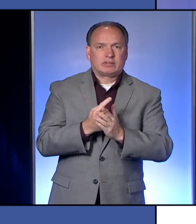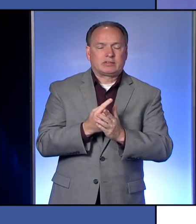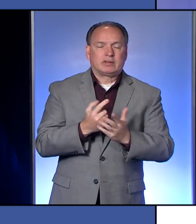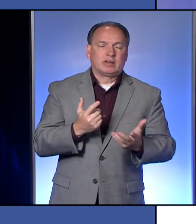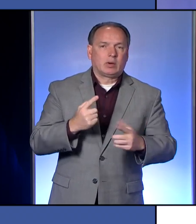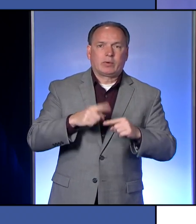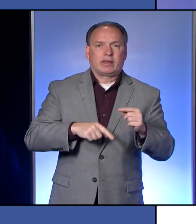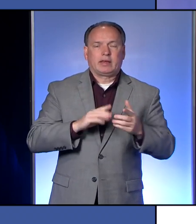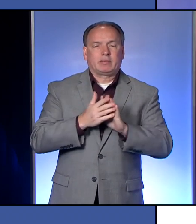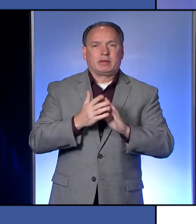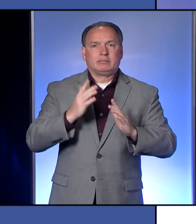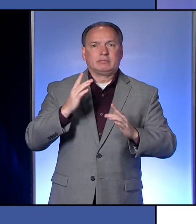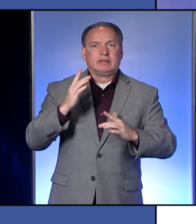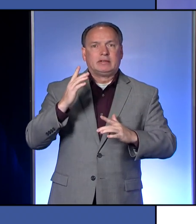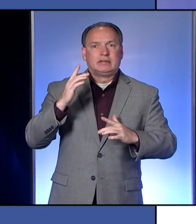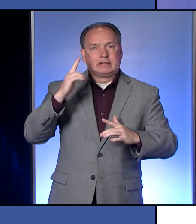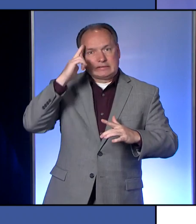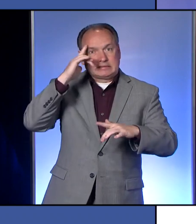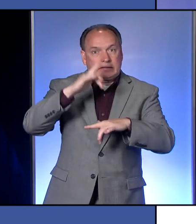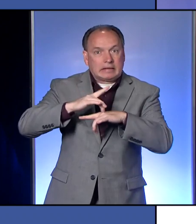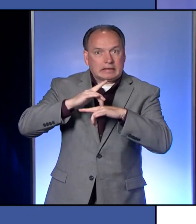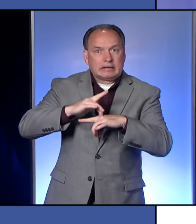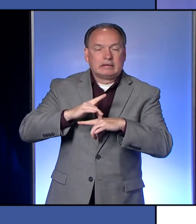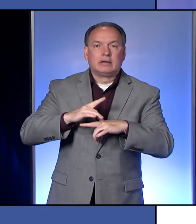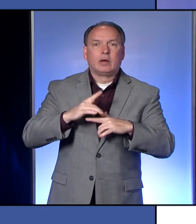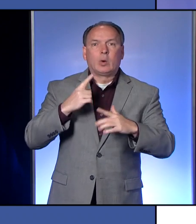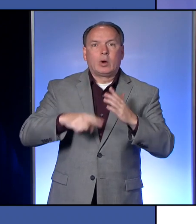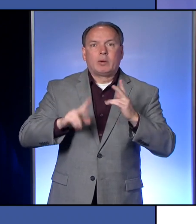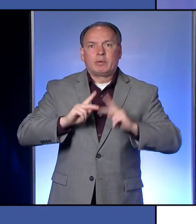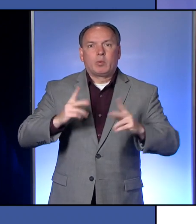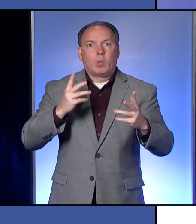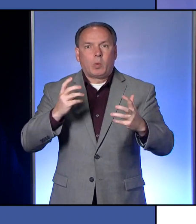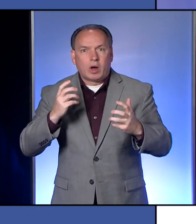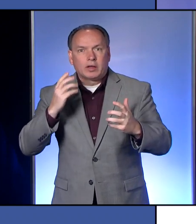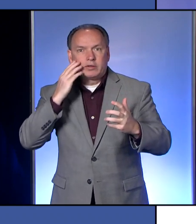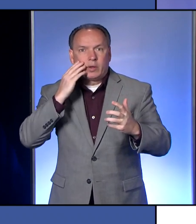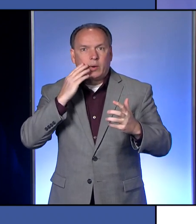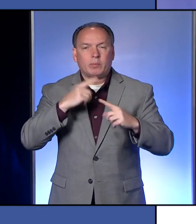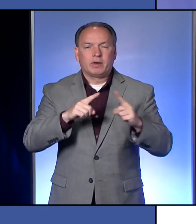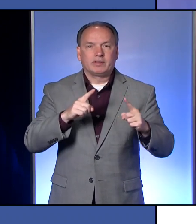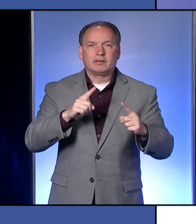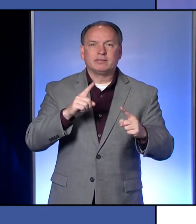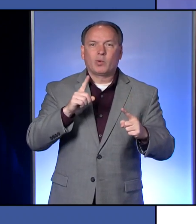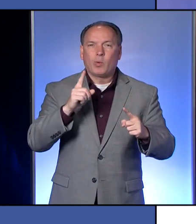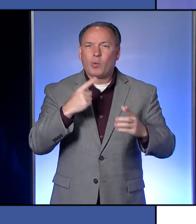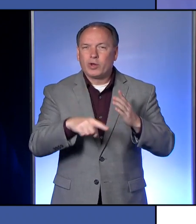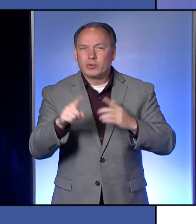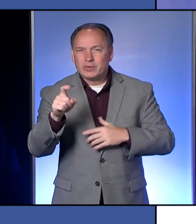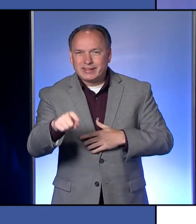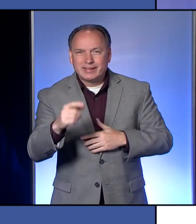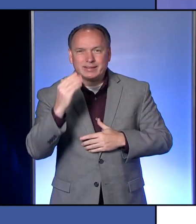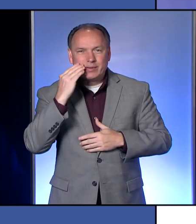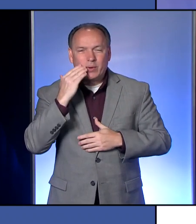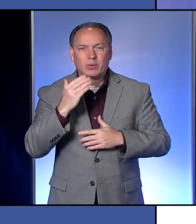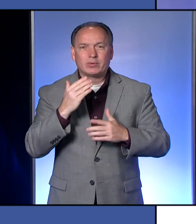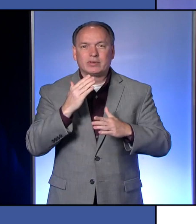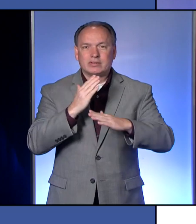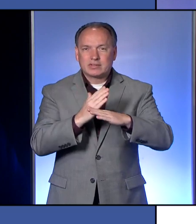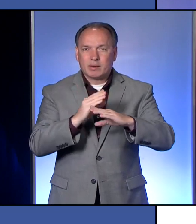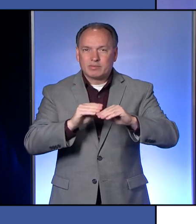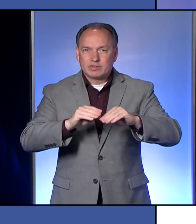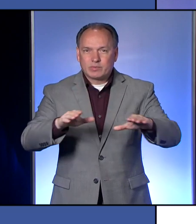know. Rather, we need to stay focused on what people need to know in order to help stop the spread of COVID-19.